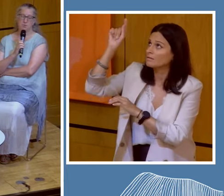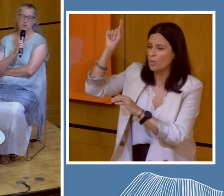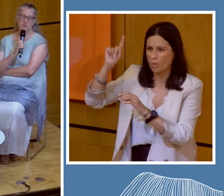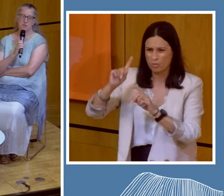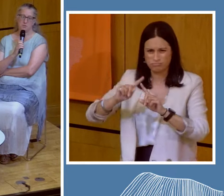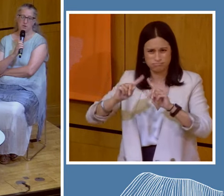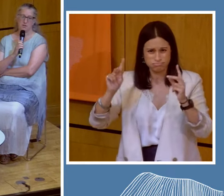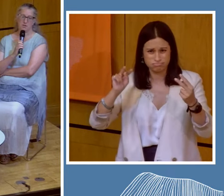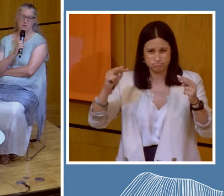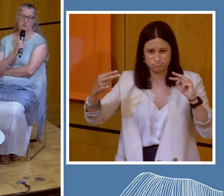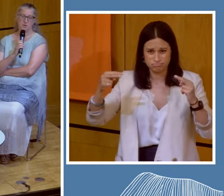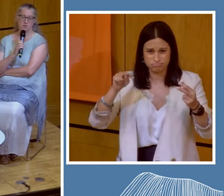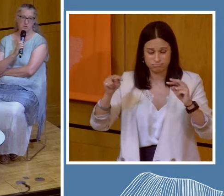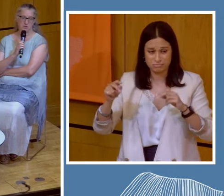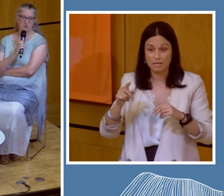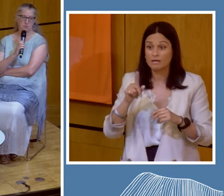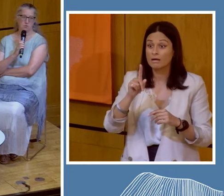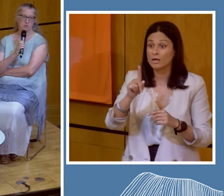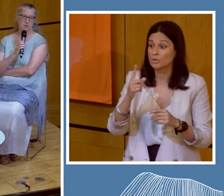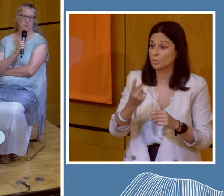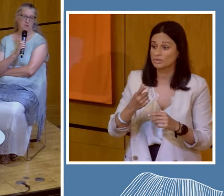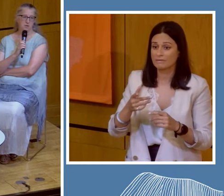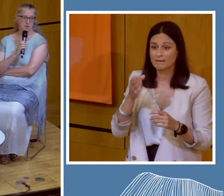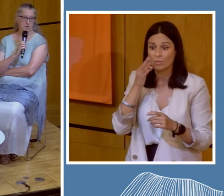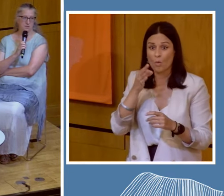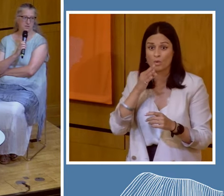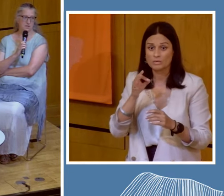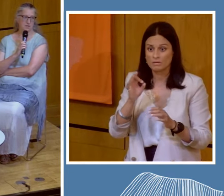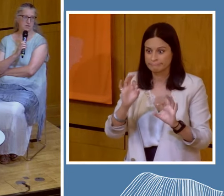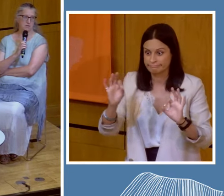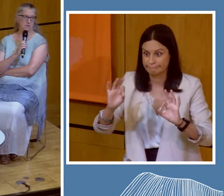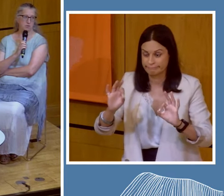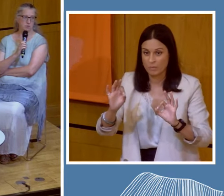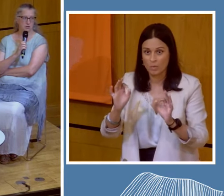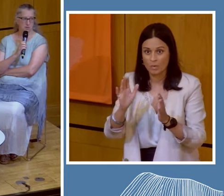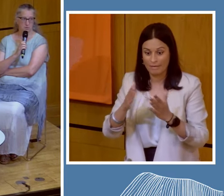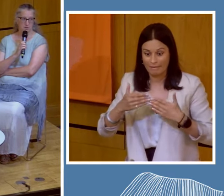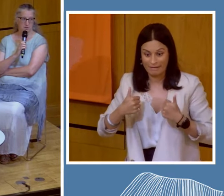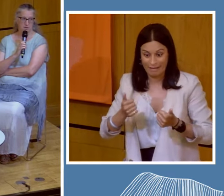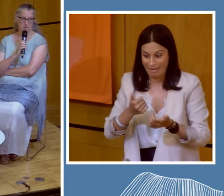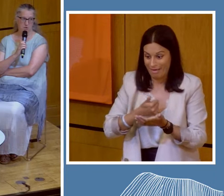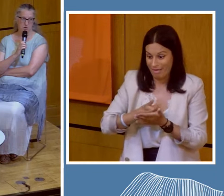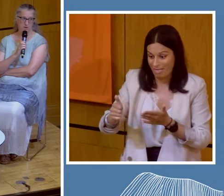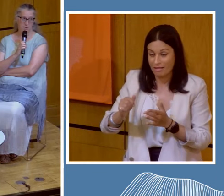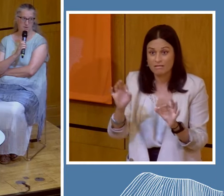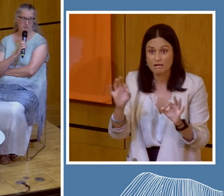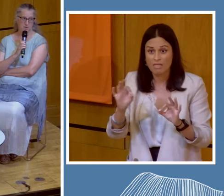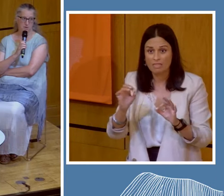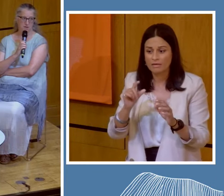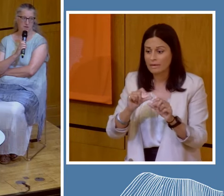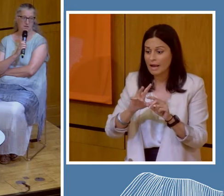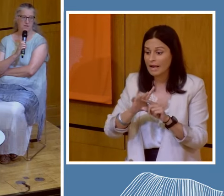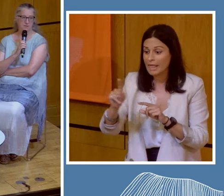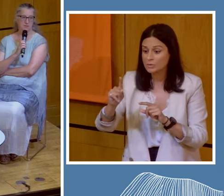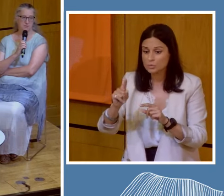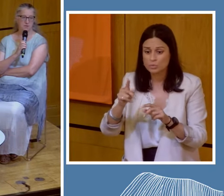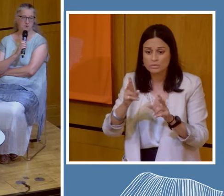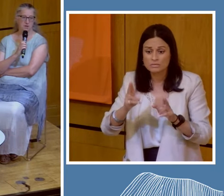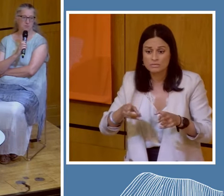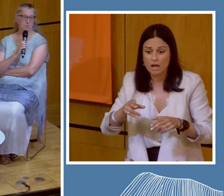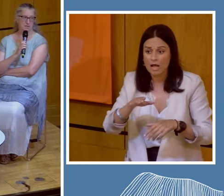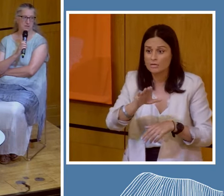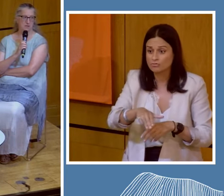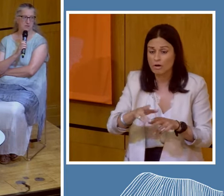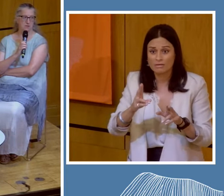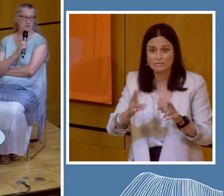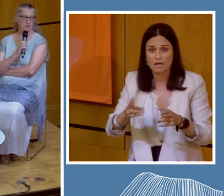living... There is a point at which, if you don't have clean water, if you don't have sanitation, if your child might die of cholera next week, standard of